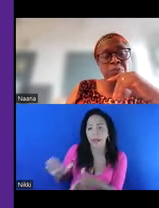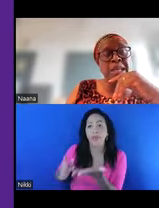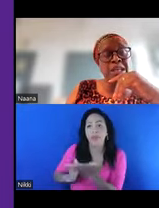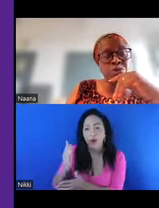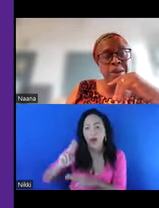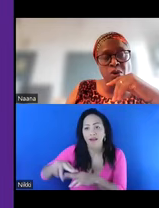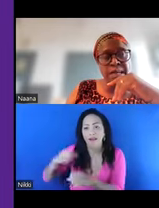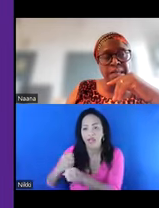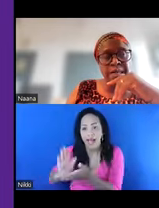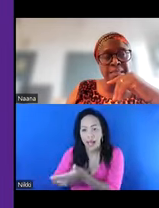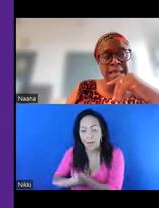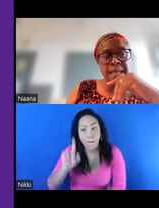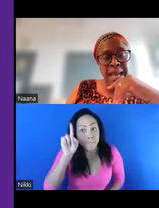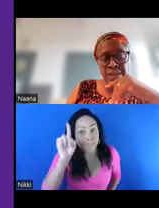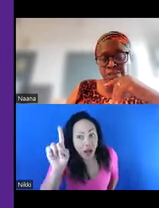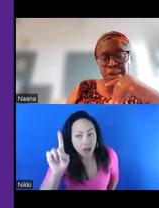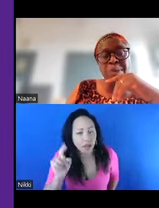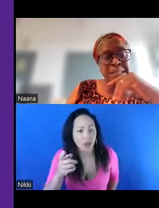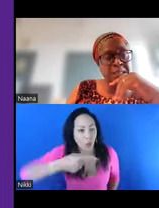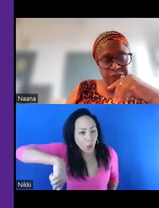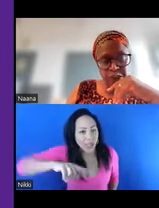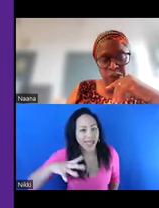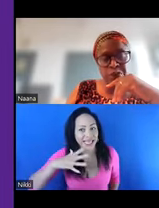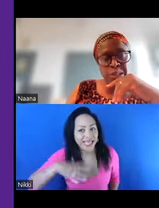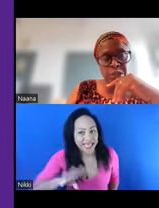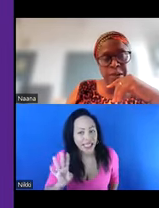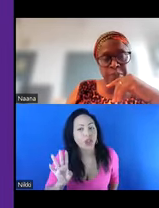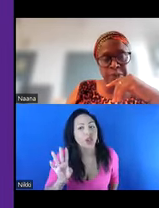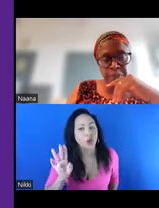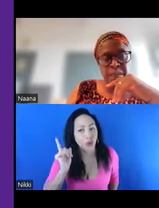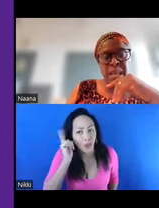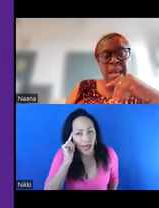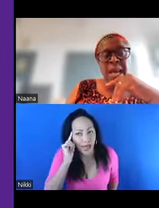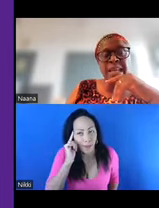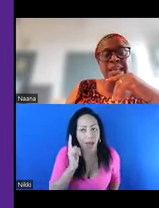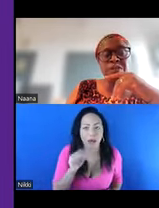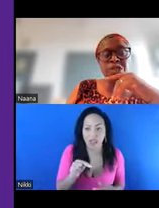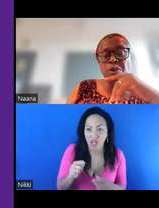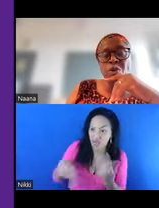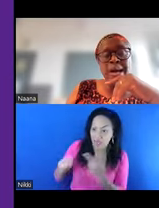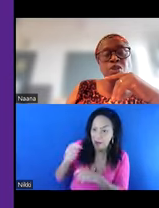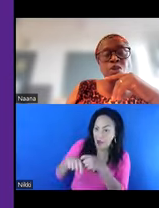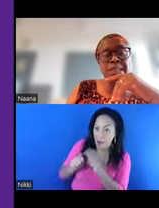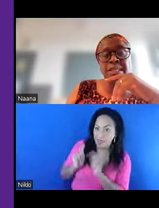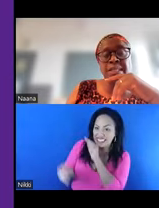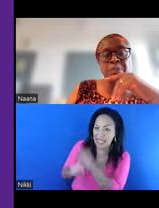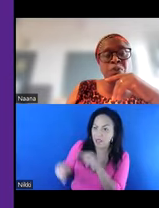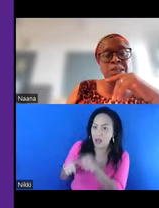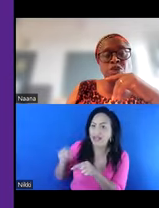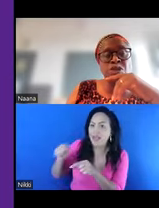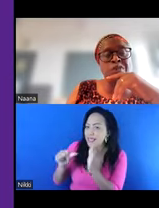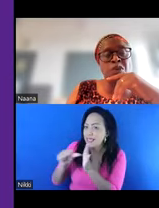But we need to recognize that the other makes it difficult for this to happen. Ending FGM requires coordinated